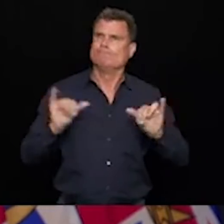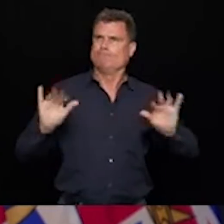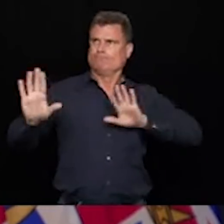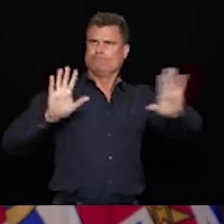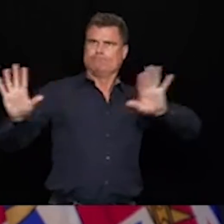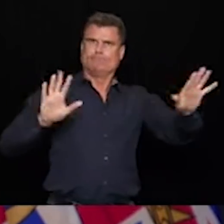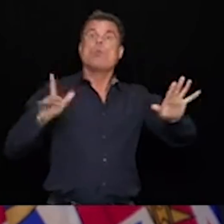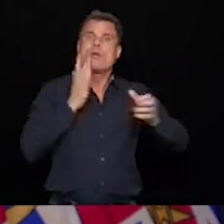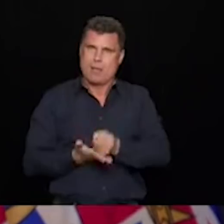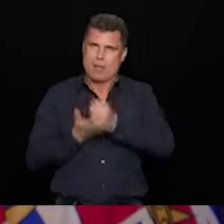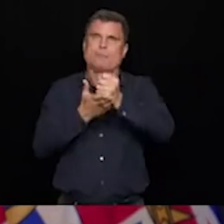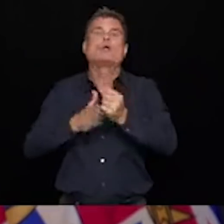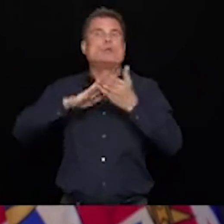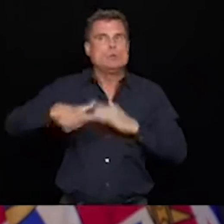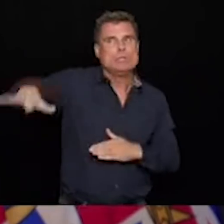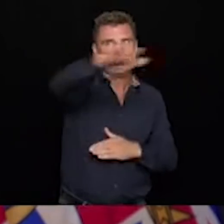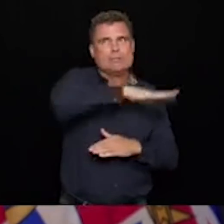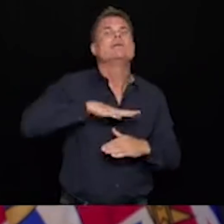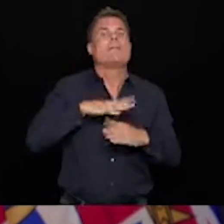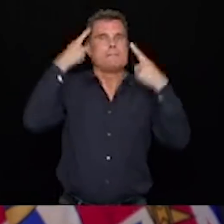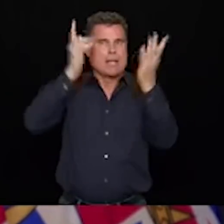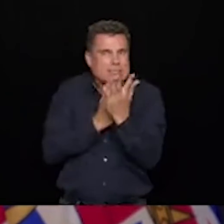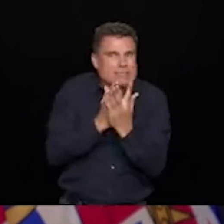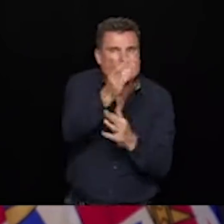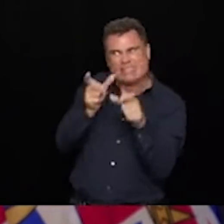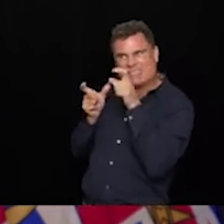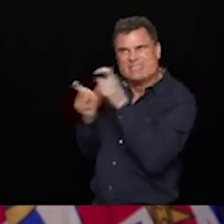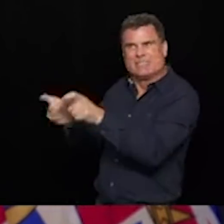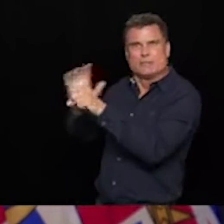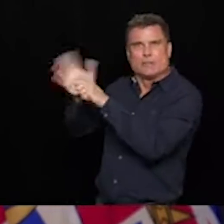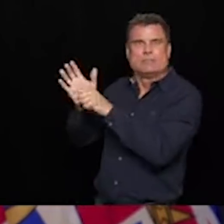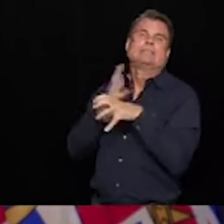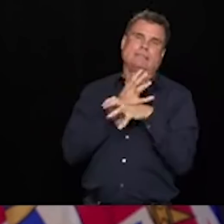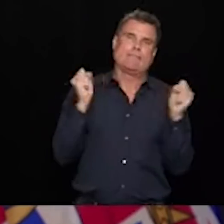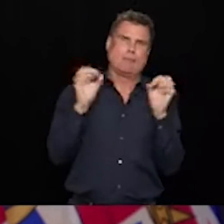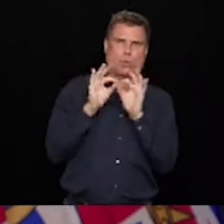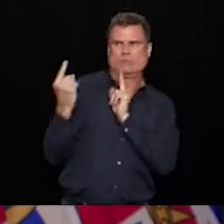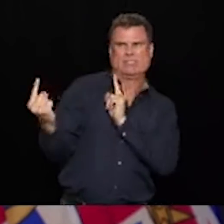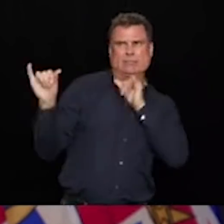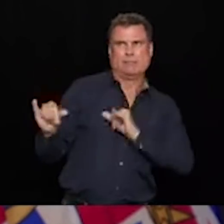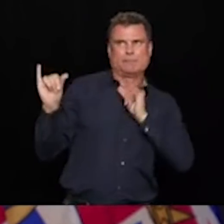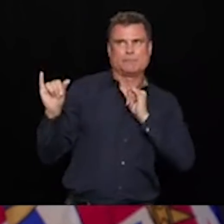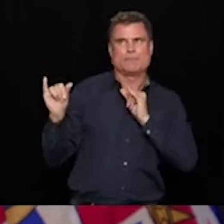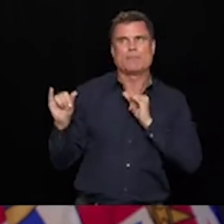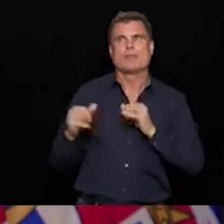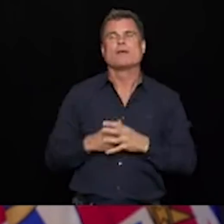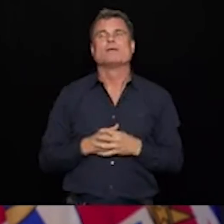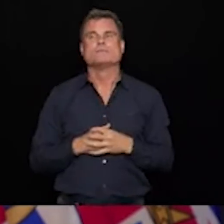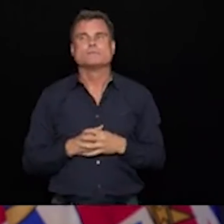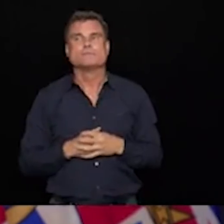safely. So let's continue to each of us do our bit each and every day to flatten our curve again.